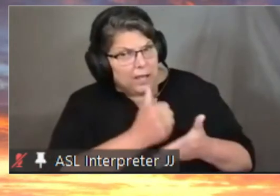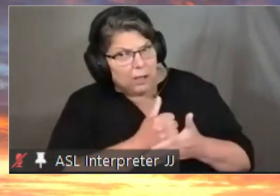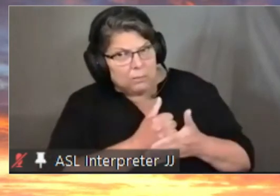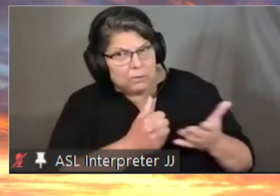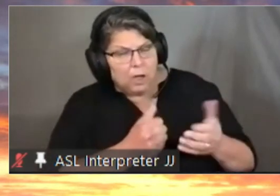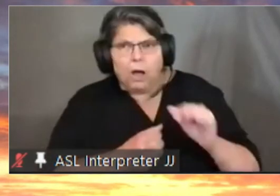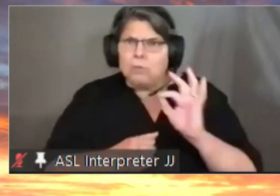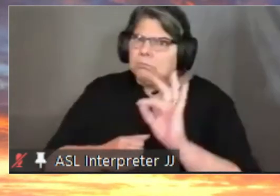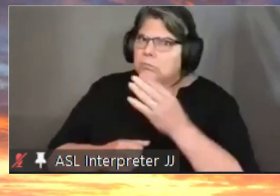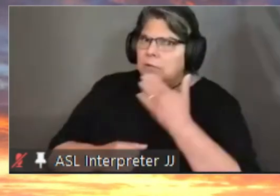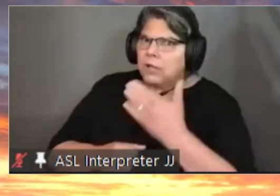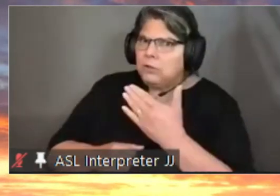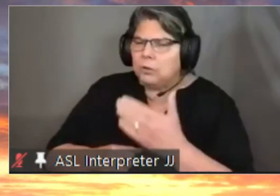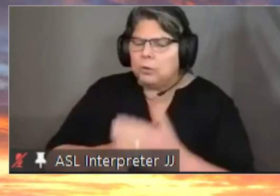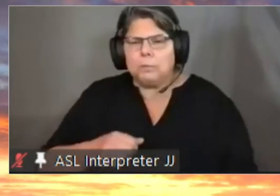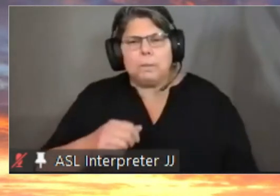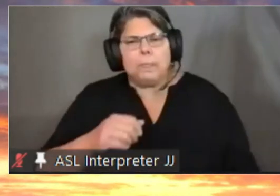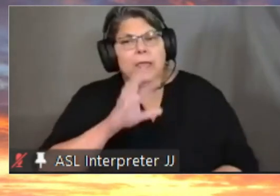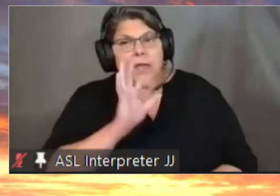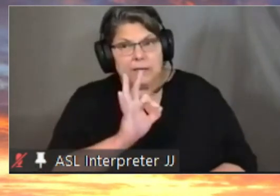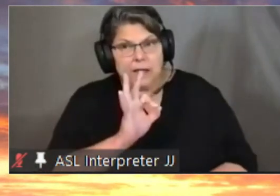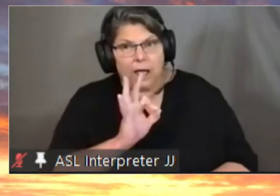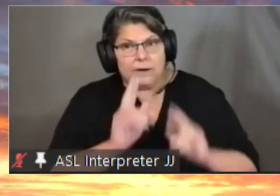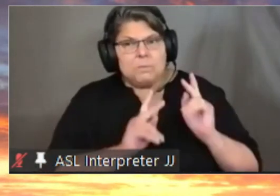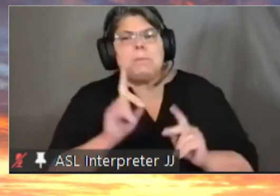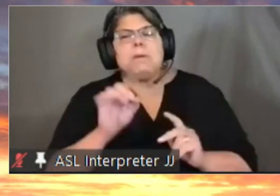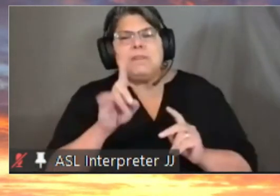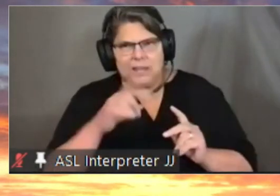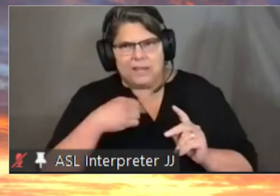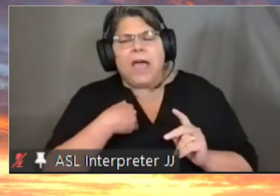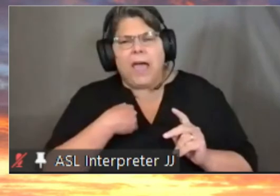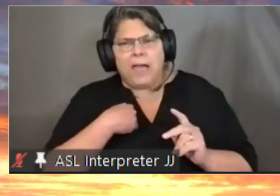absolutely nine of those individuals did have symptoms